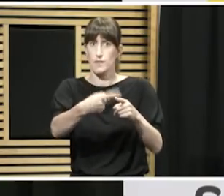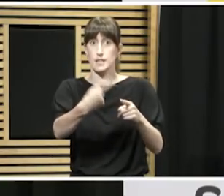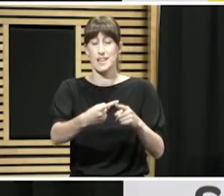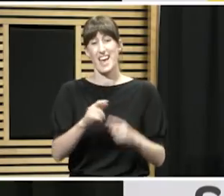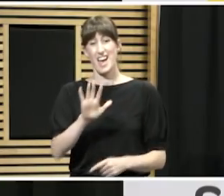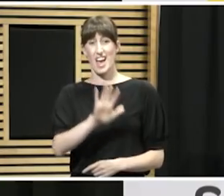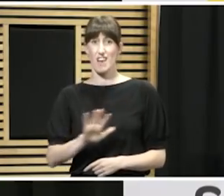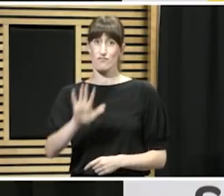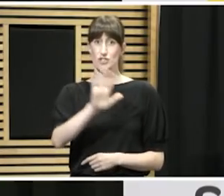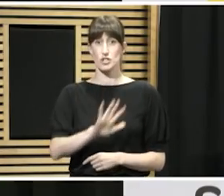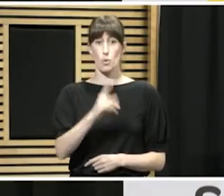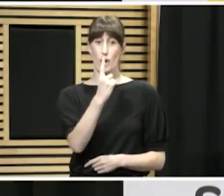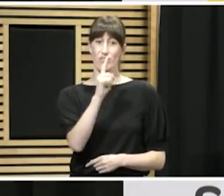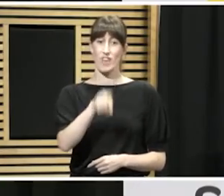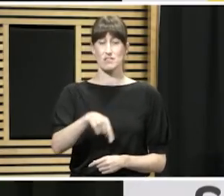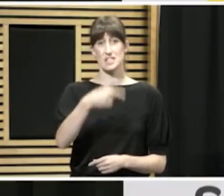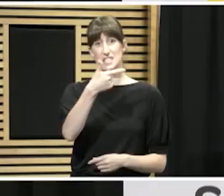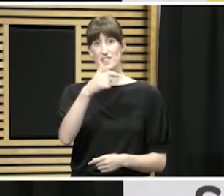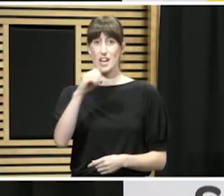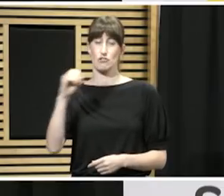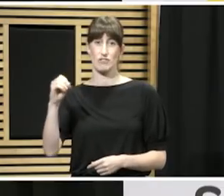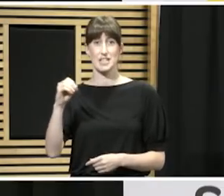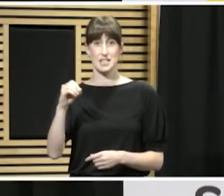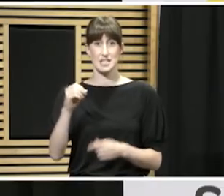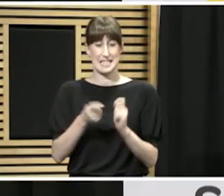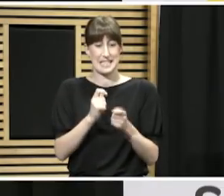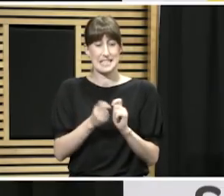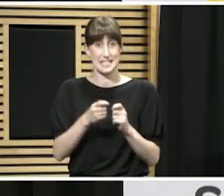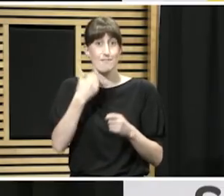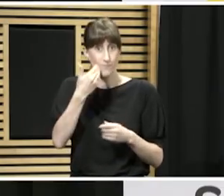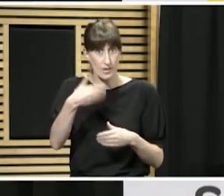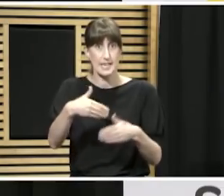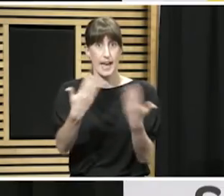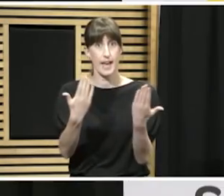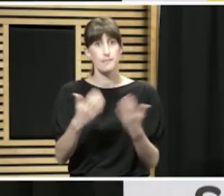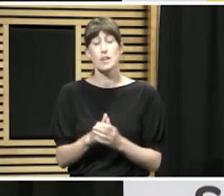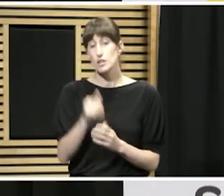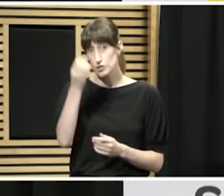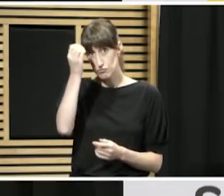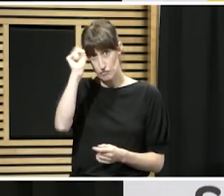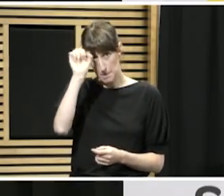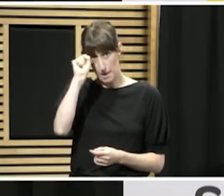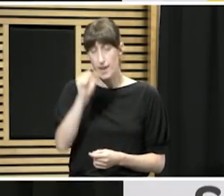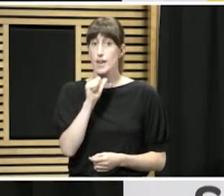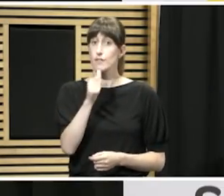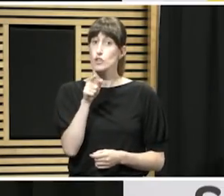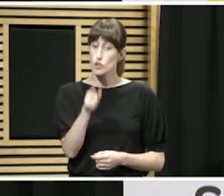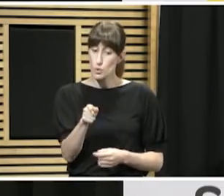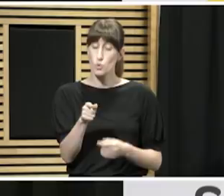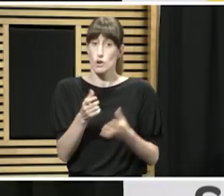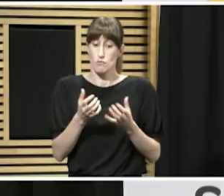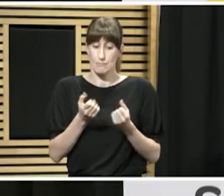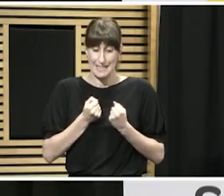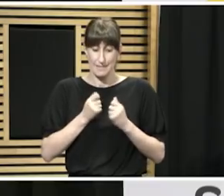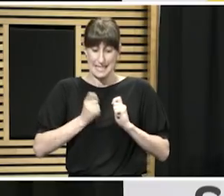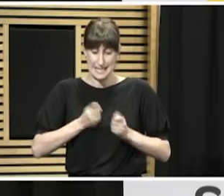is 1,728. And just a reminder, anyone who has been tested is expected to be in strict